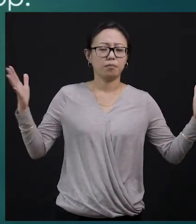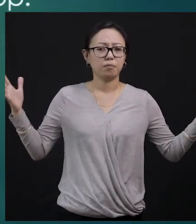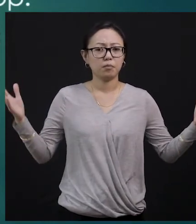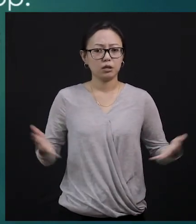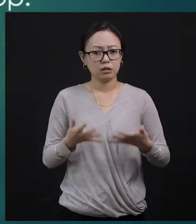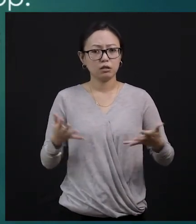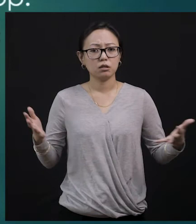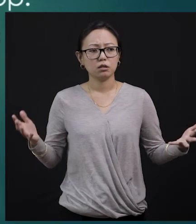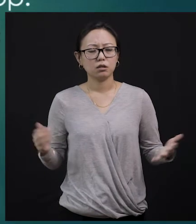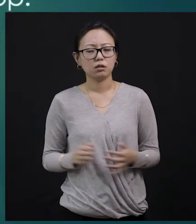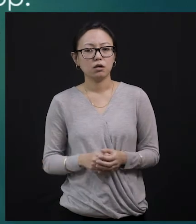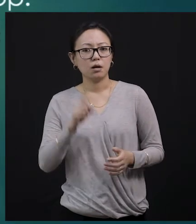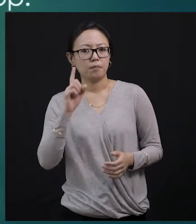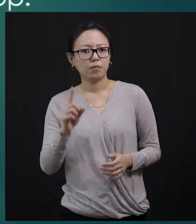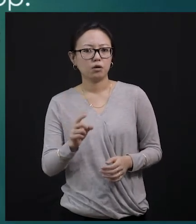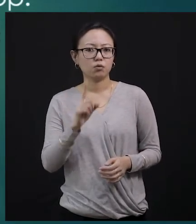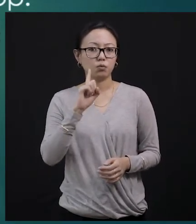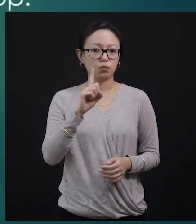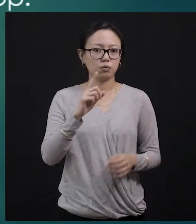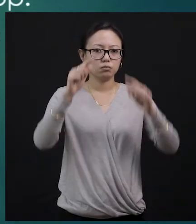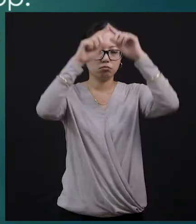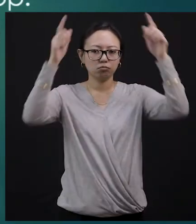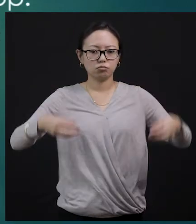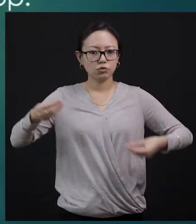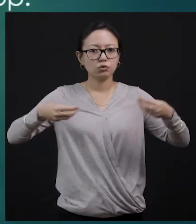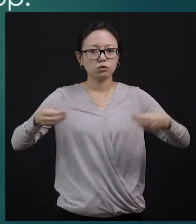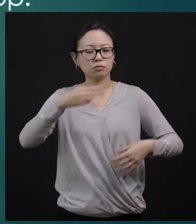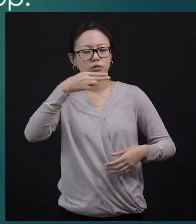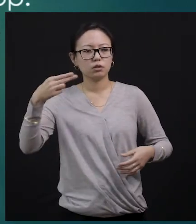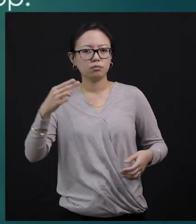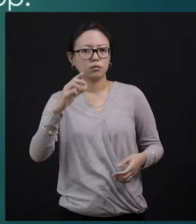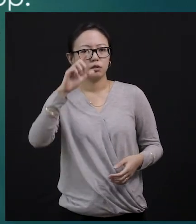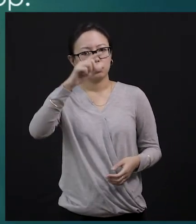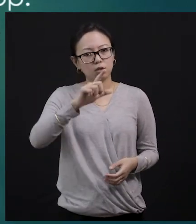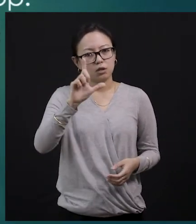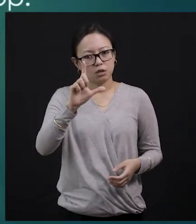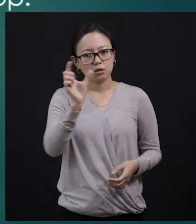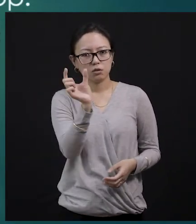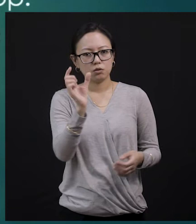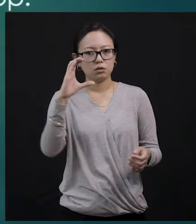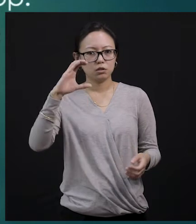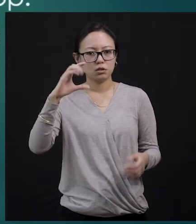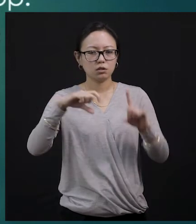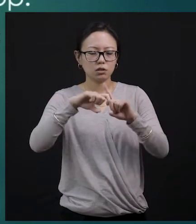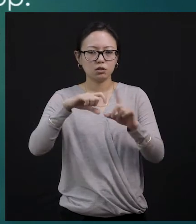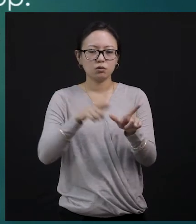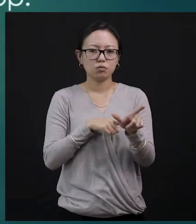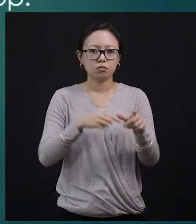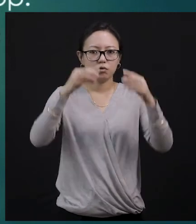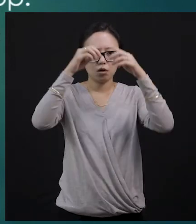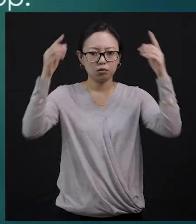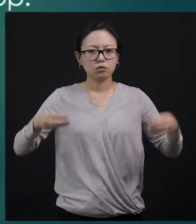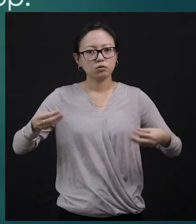a shop called Lucky Shop. Okay. The name of the shop is Lucky Shop. And there were so many people standing around that shop.